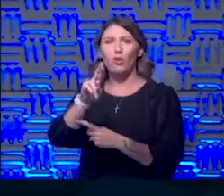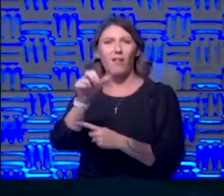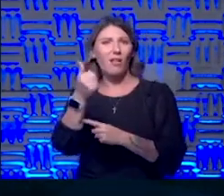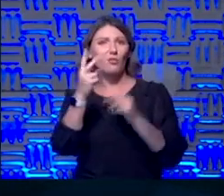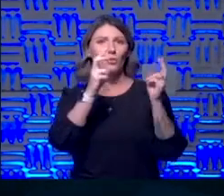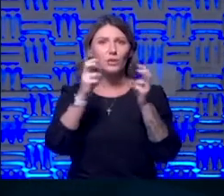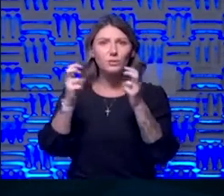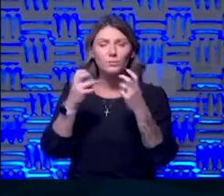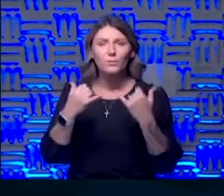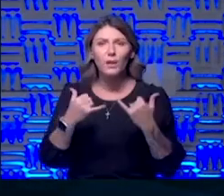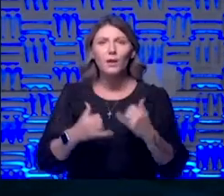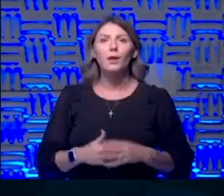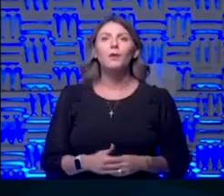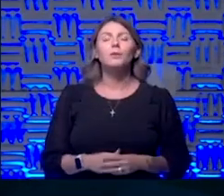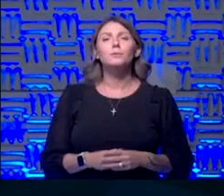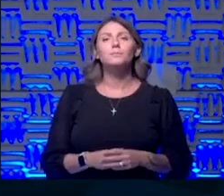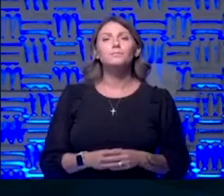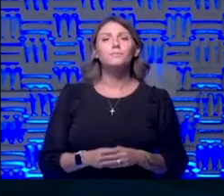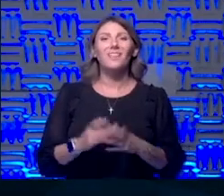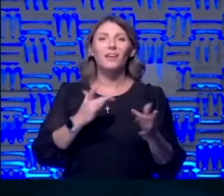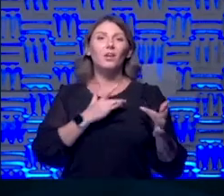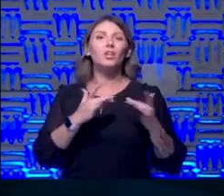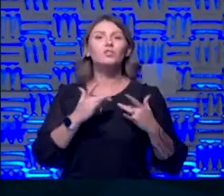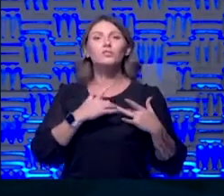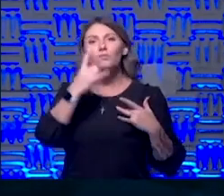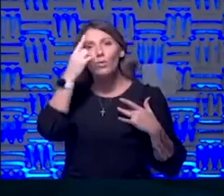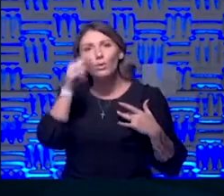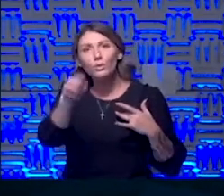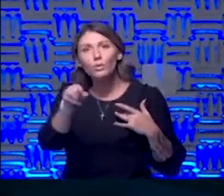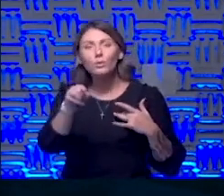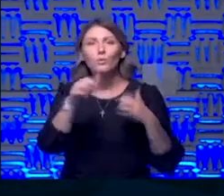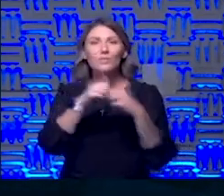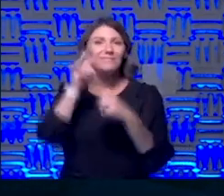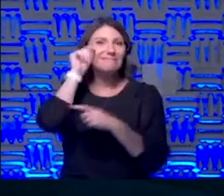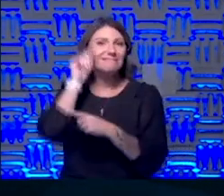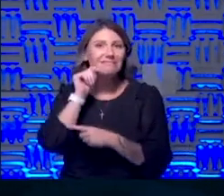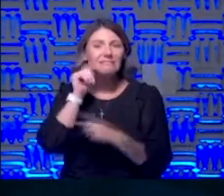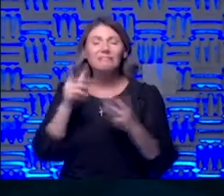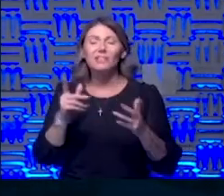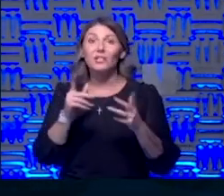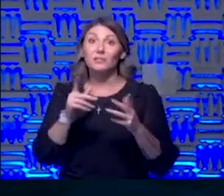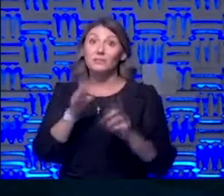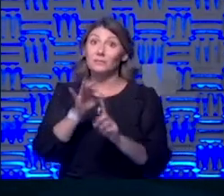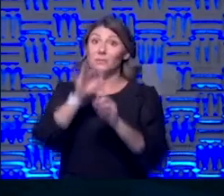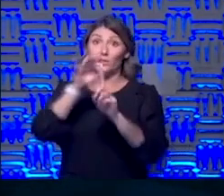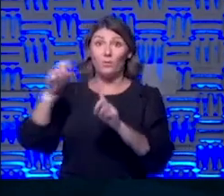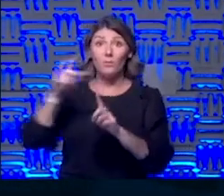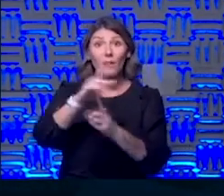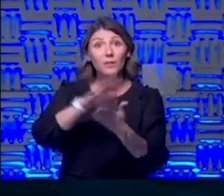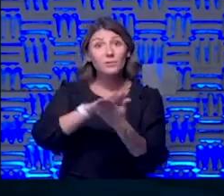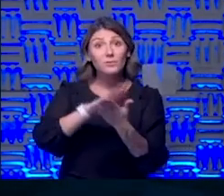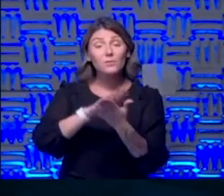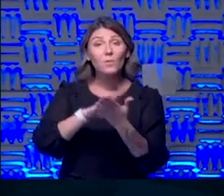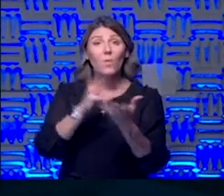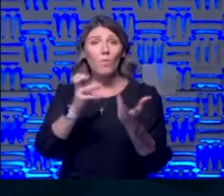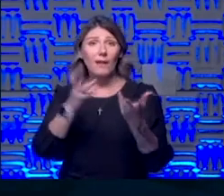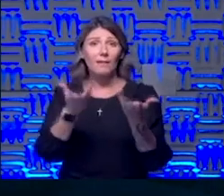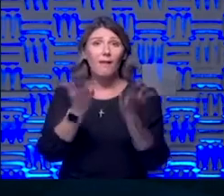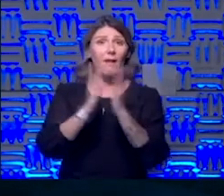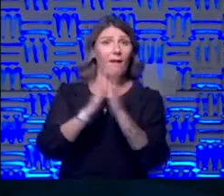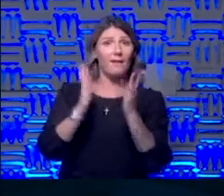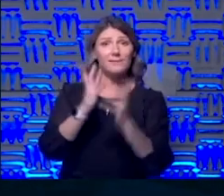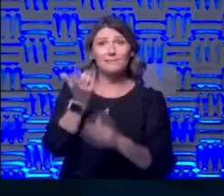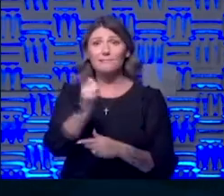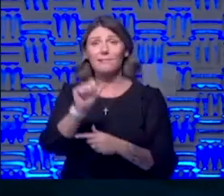issues right now um that are of a concern to you uh with teenagers especially as we're heading back to school i just wanted to open that up to find out if there's anything